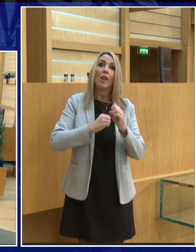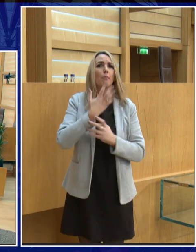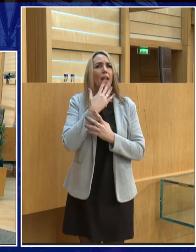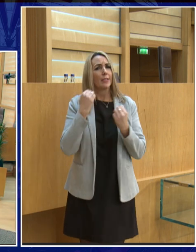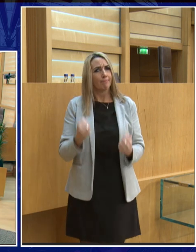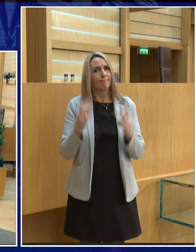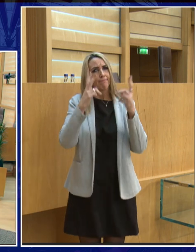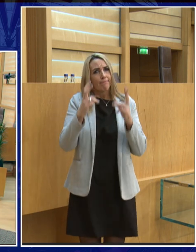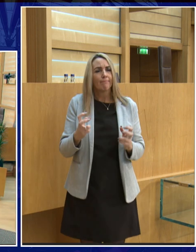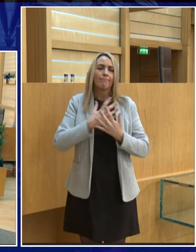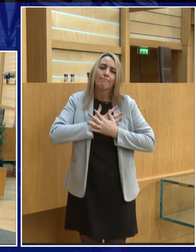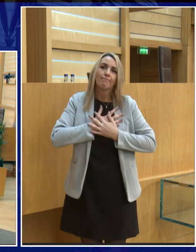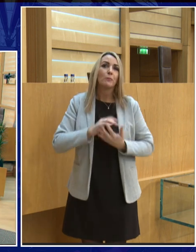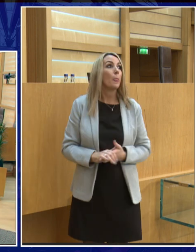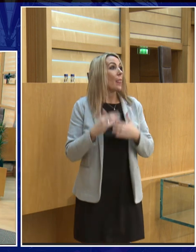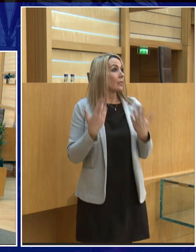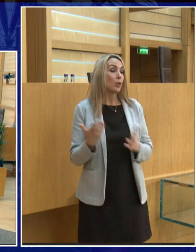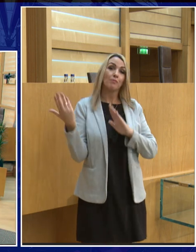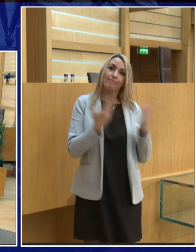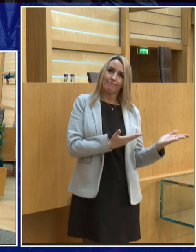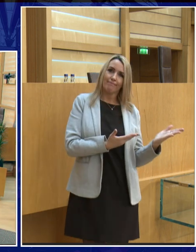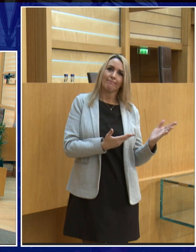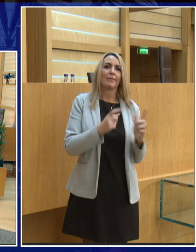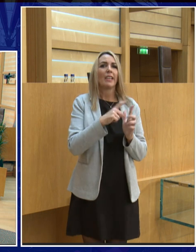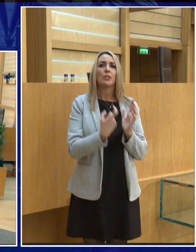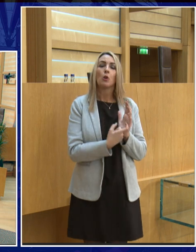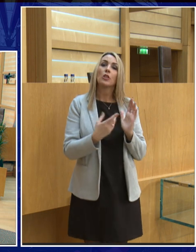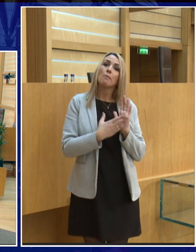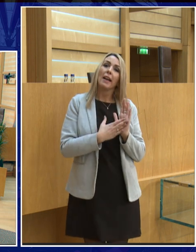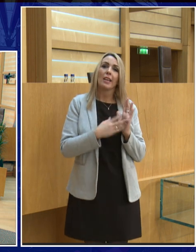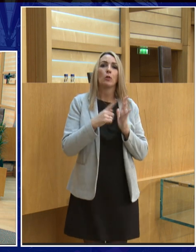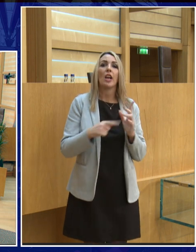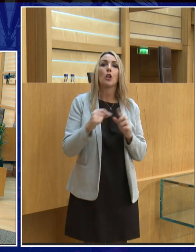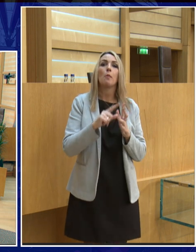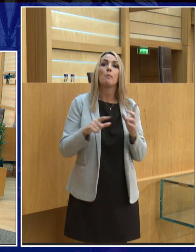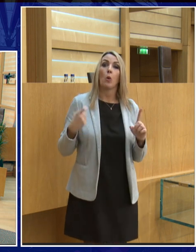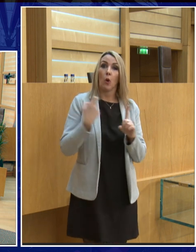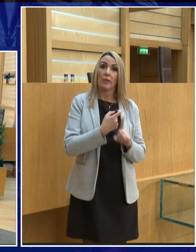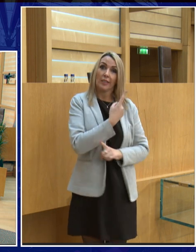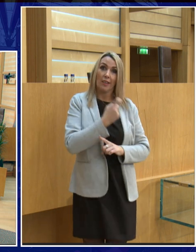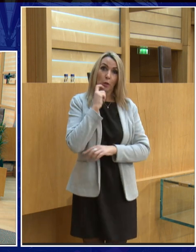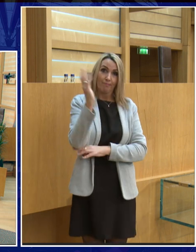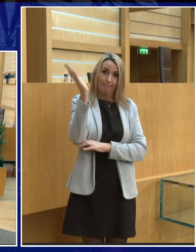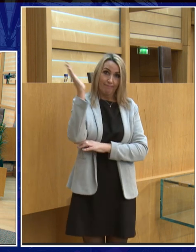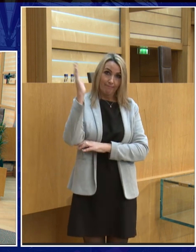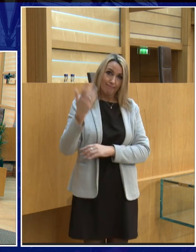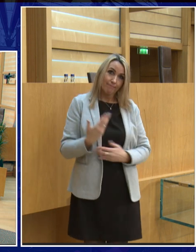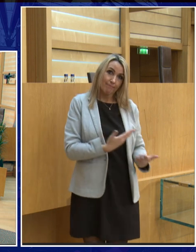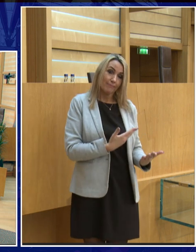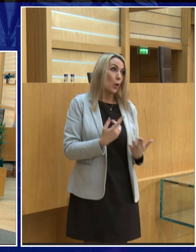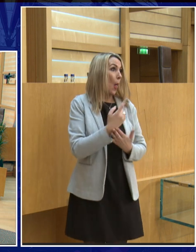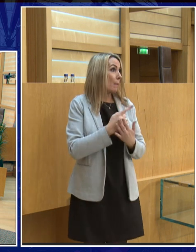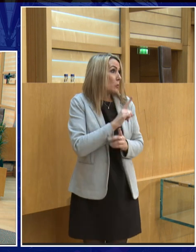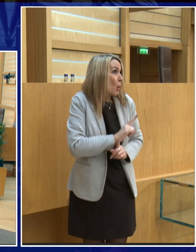you know. It is now my pleasure to introduce Dr. Maggie Adrian Pocock, invited to give a presentation all about